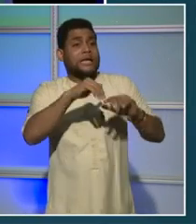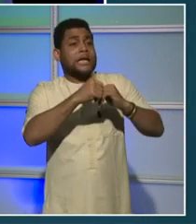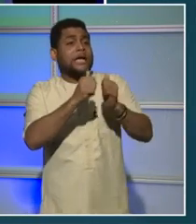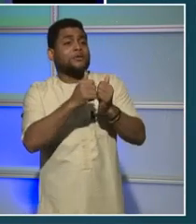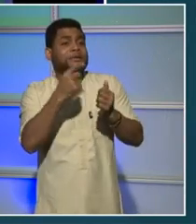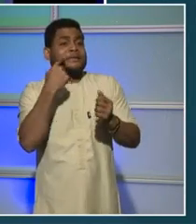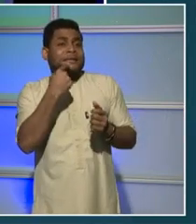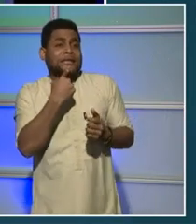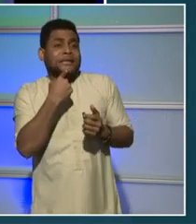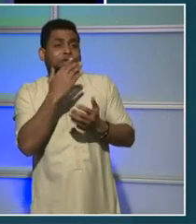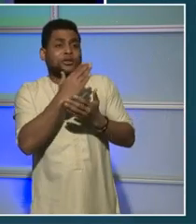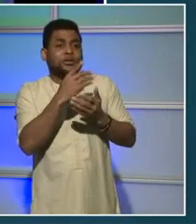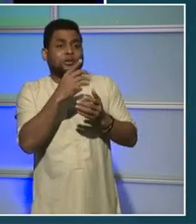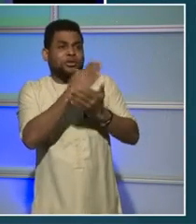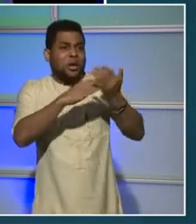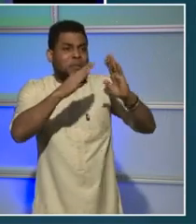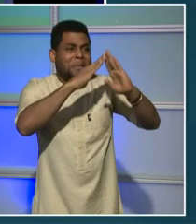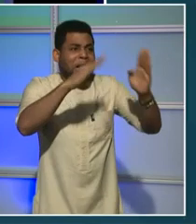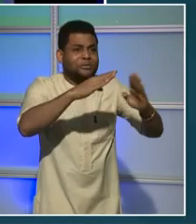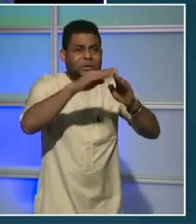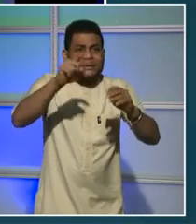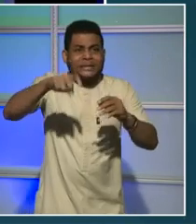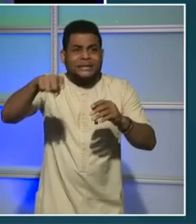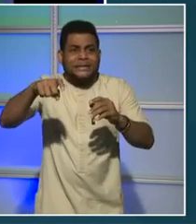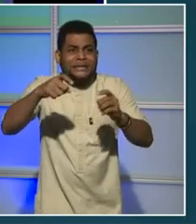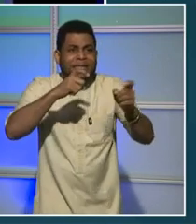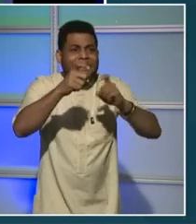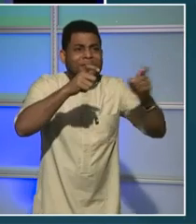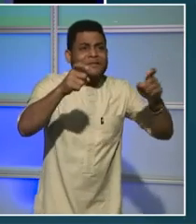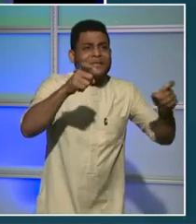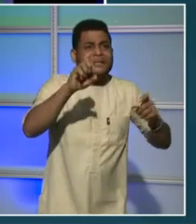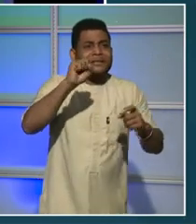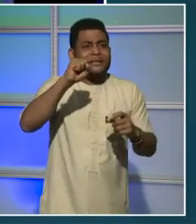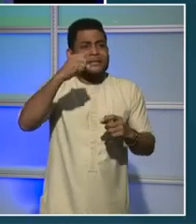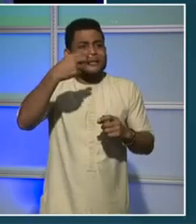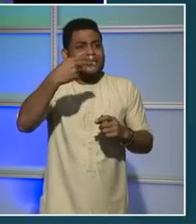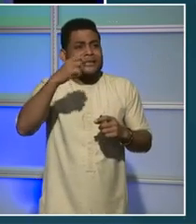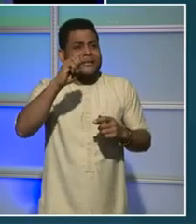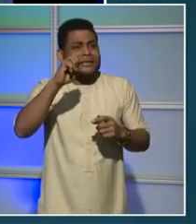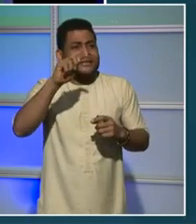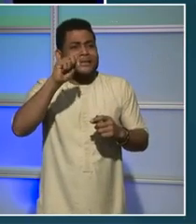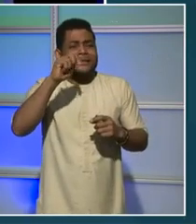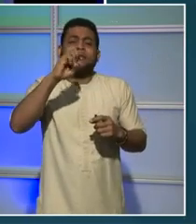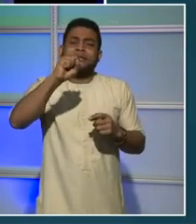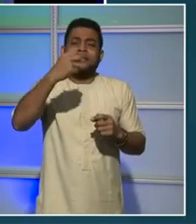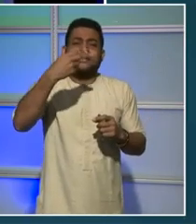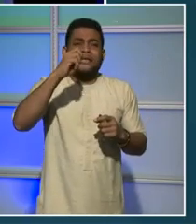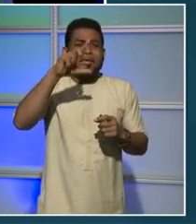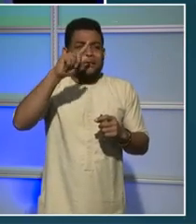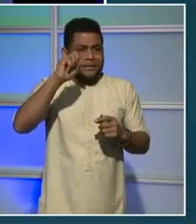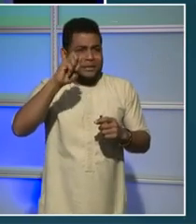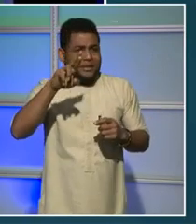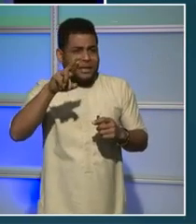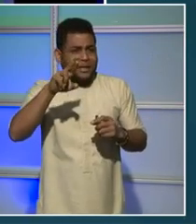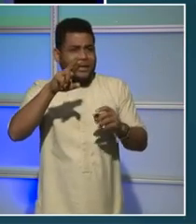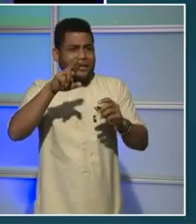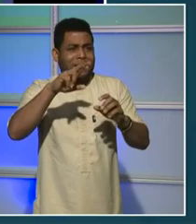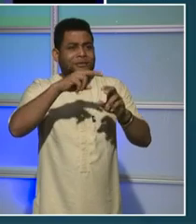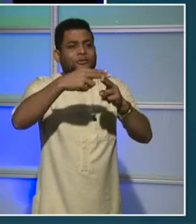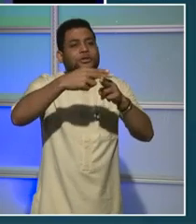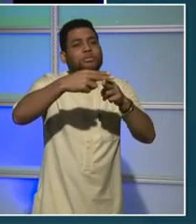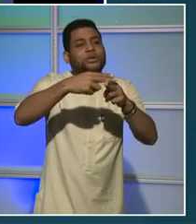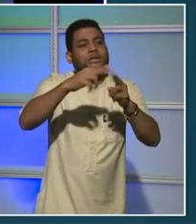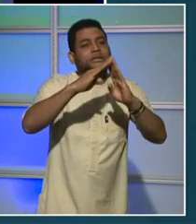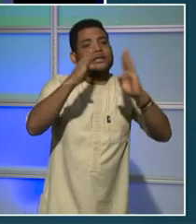shelters, and some people decided to live in tents rather than to live in the shelters because of